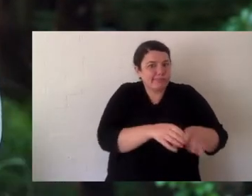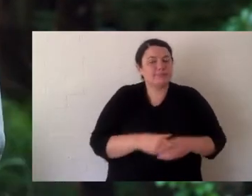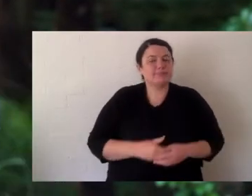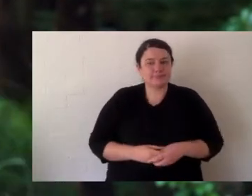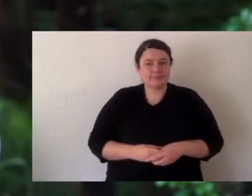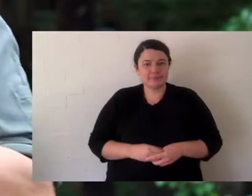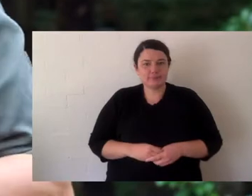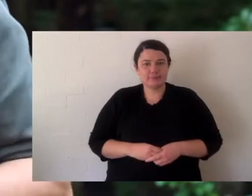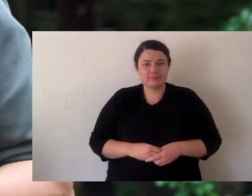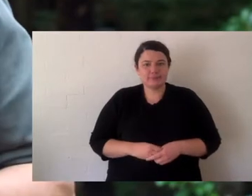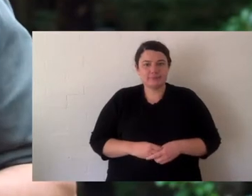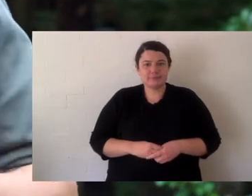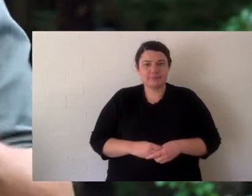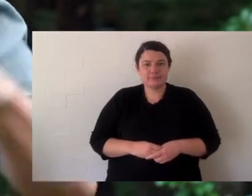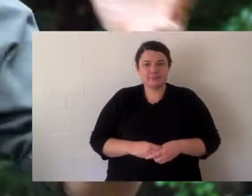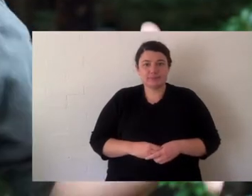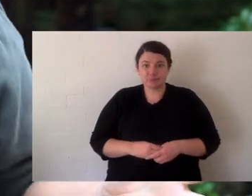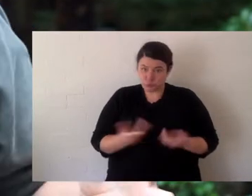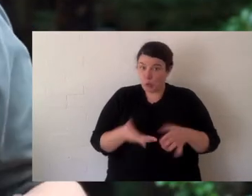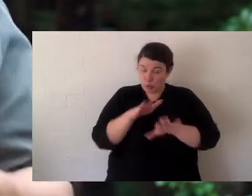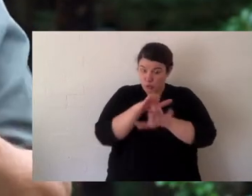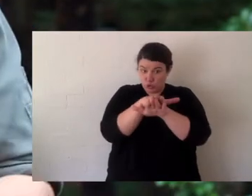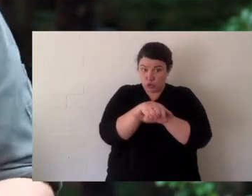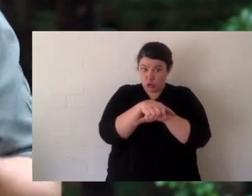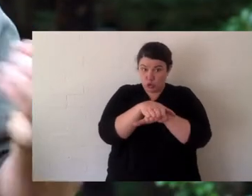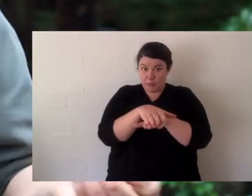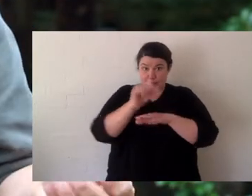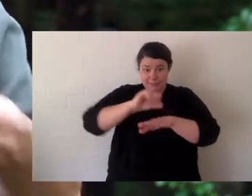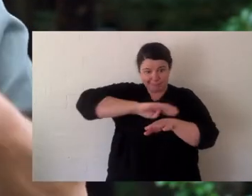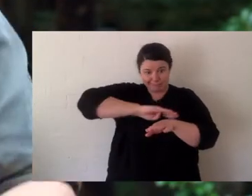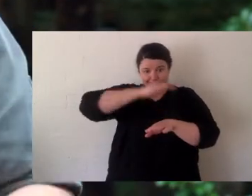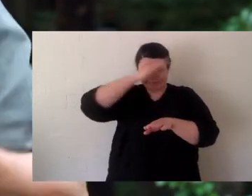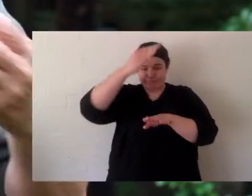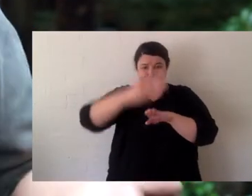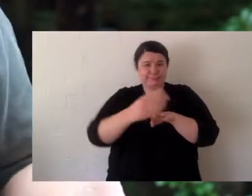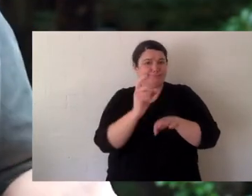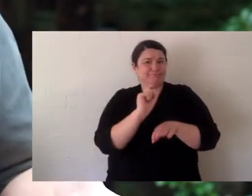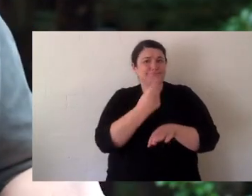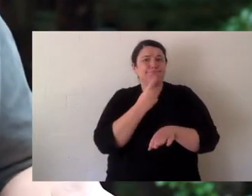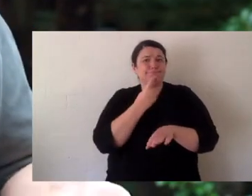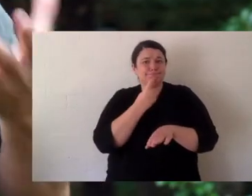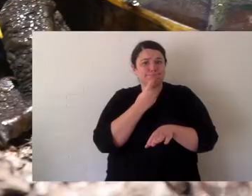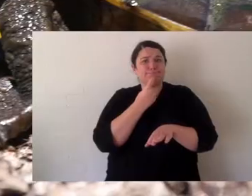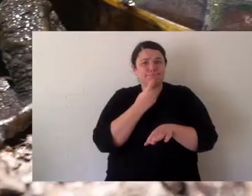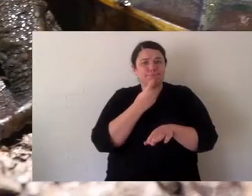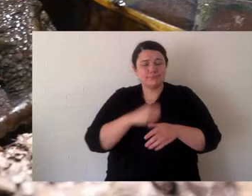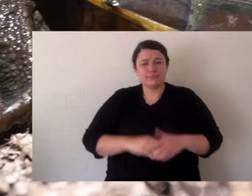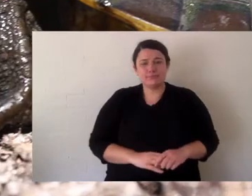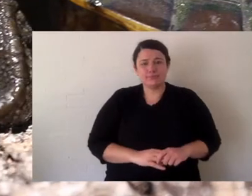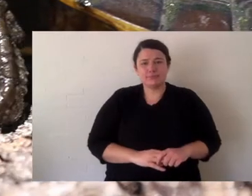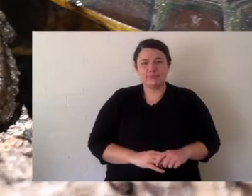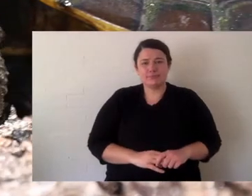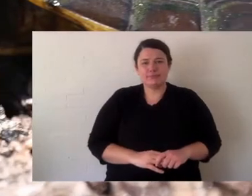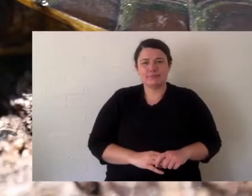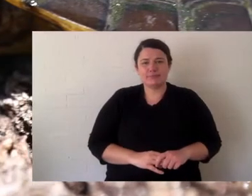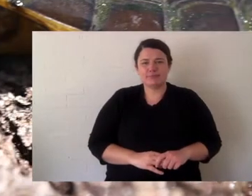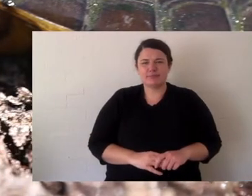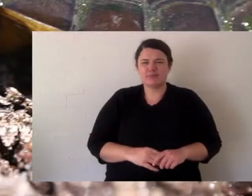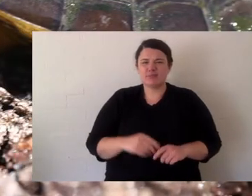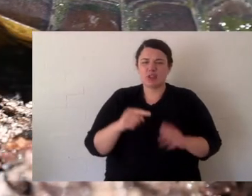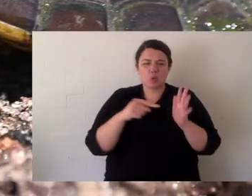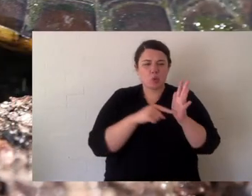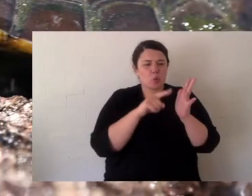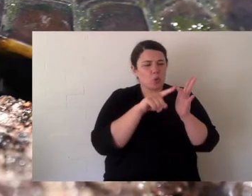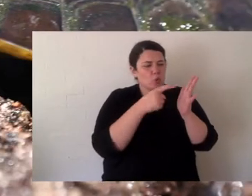onto the land to lay their eggs. But let's go through some of their external features, their physical features. Now they're turtles so they have a